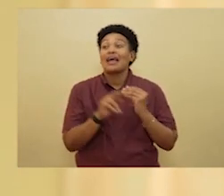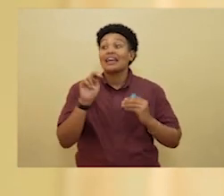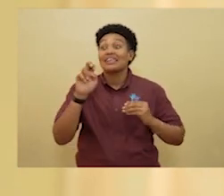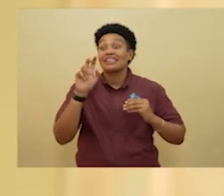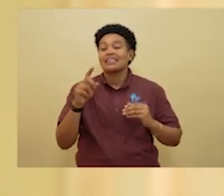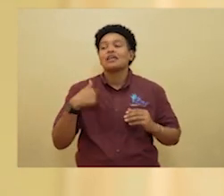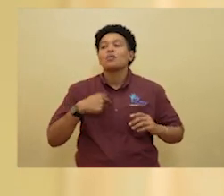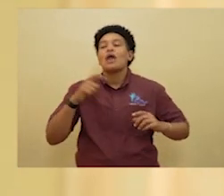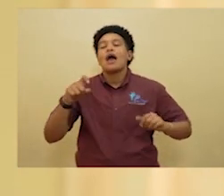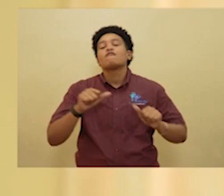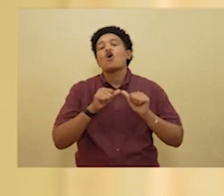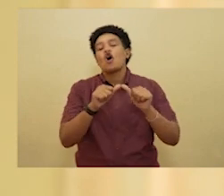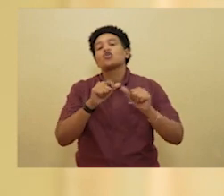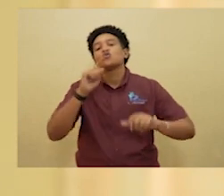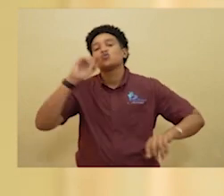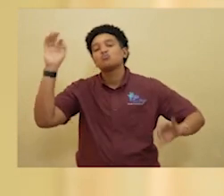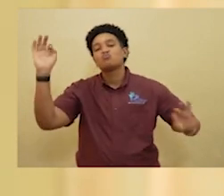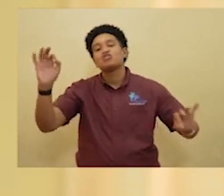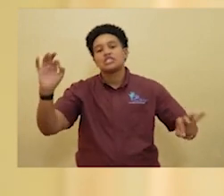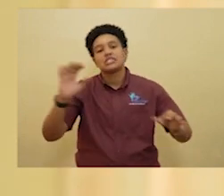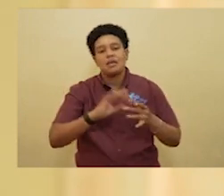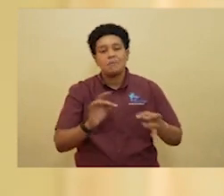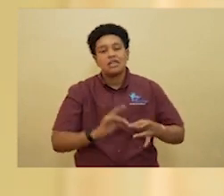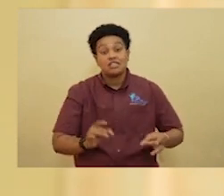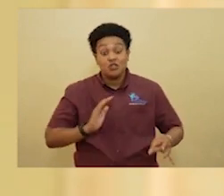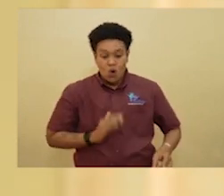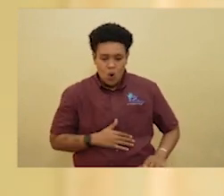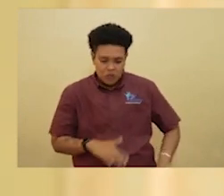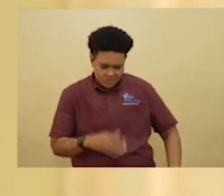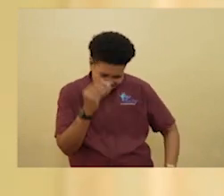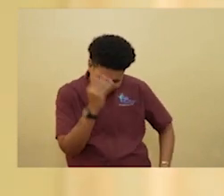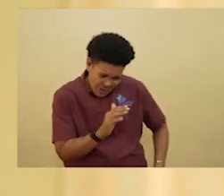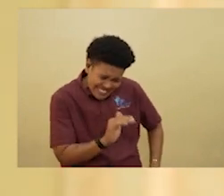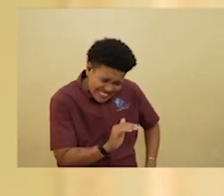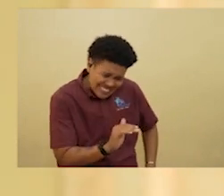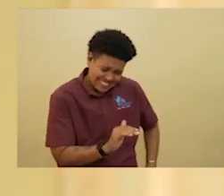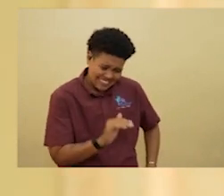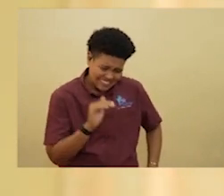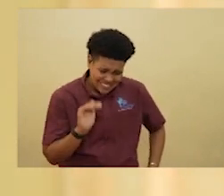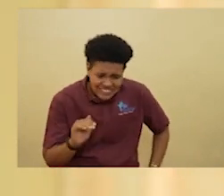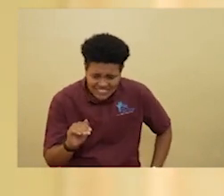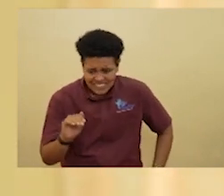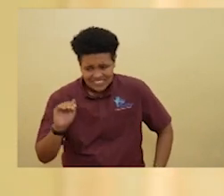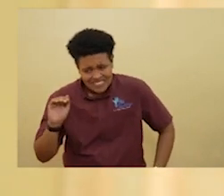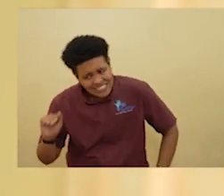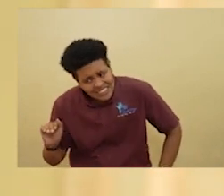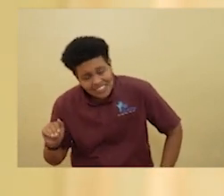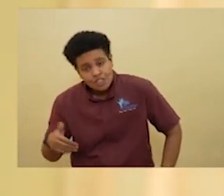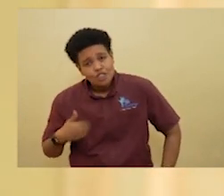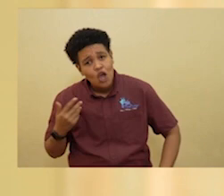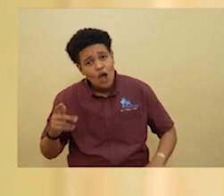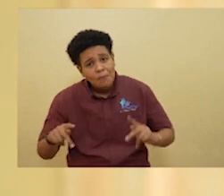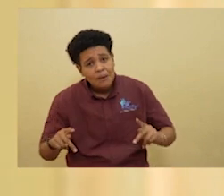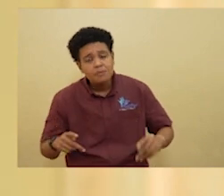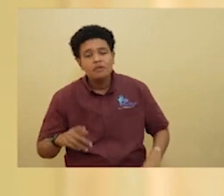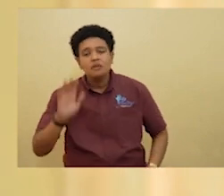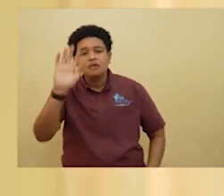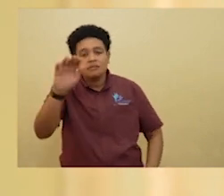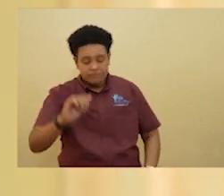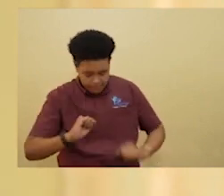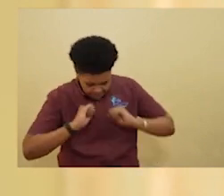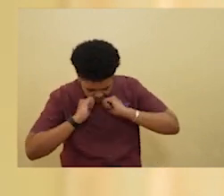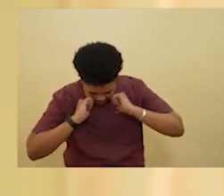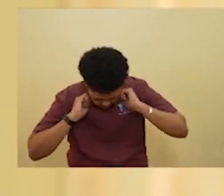to continue to preach the message to our children, to our younger persons. We've got to wear our